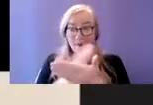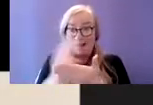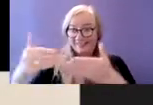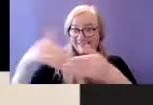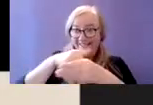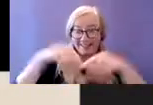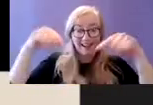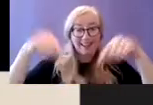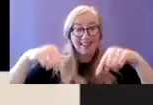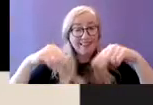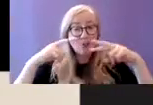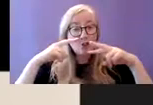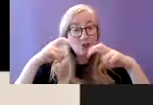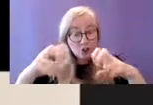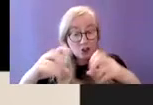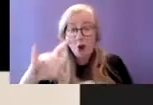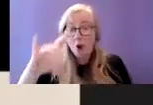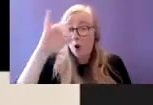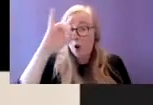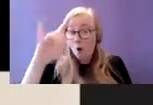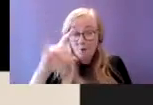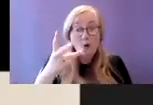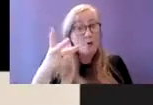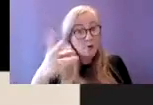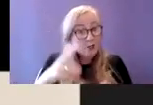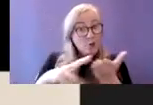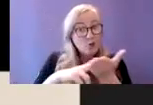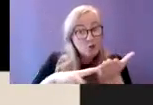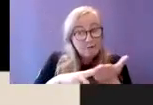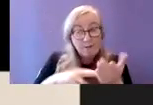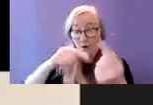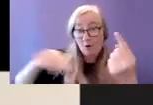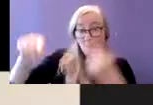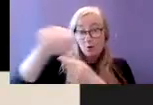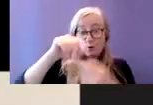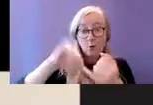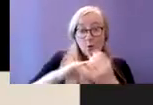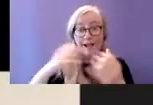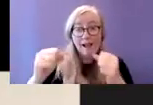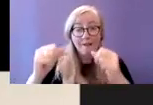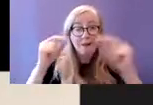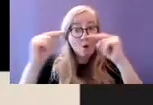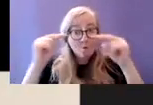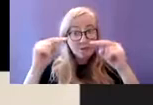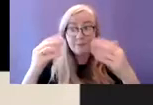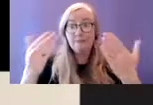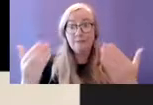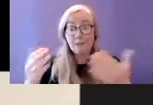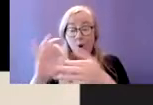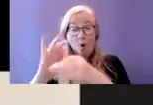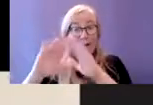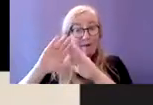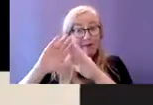those who have autism and who are homeless as someone who has autism